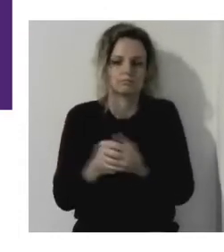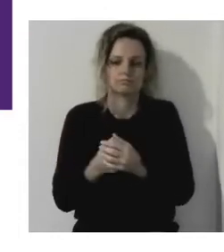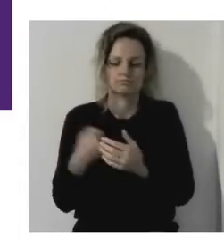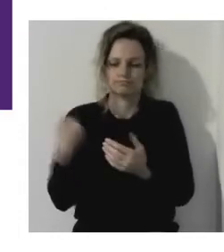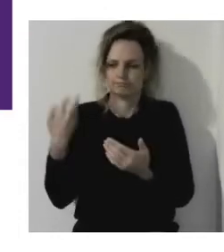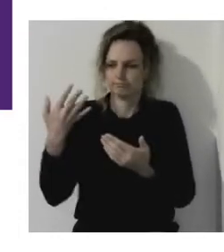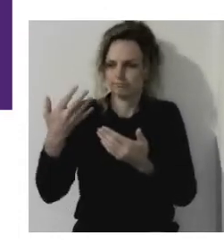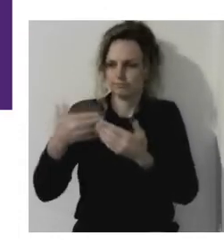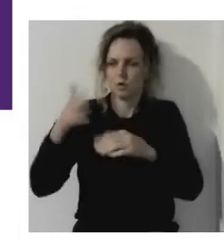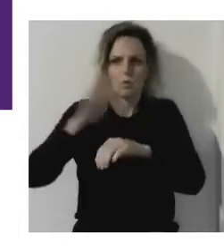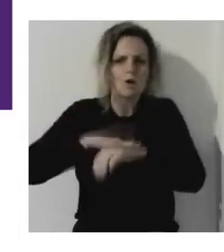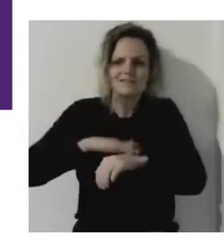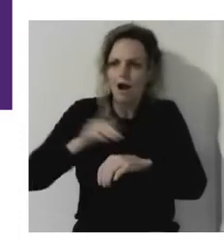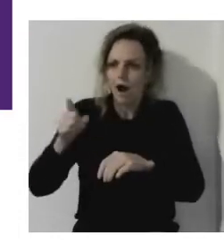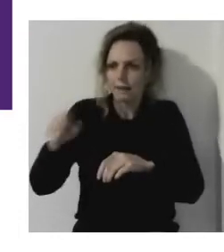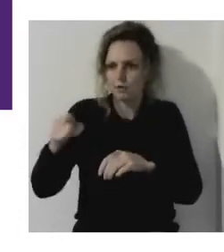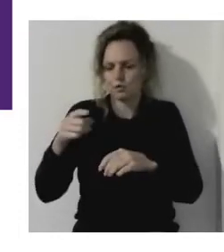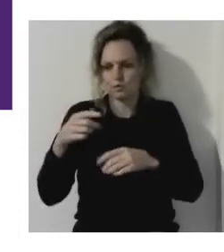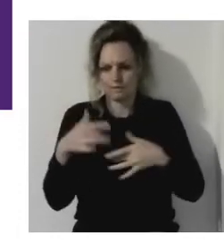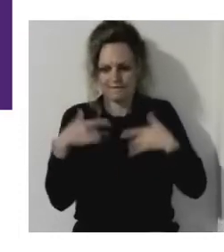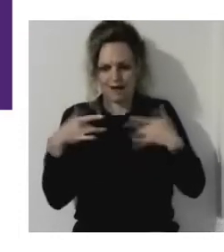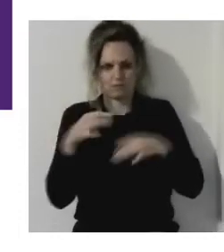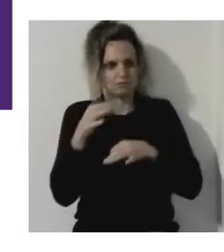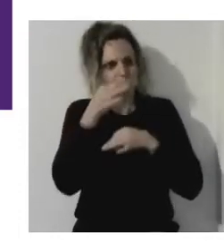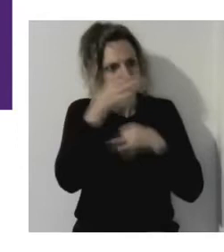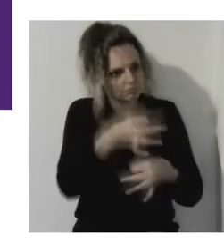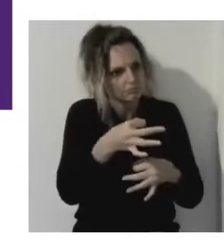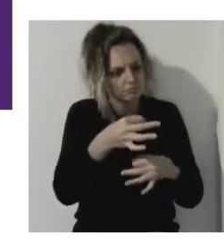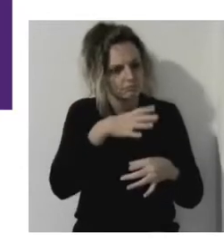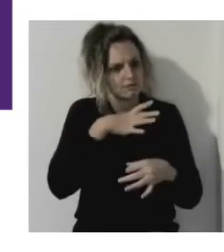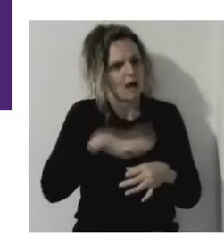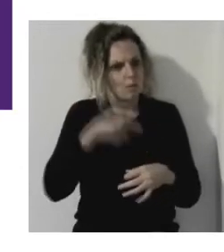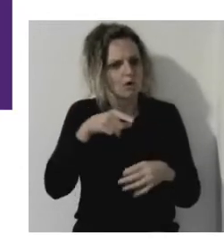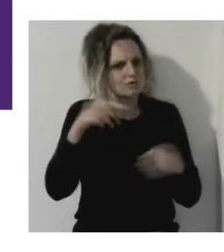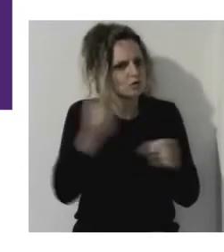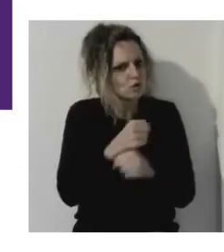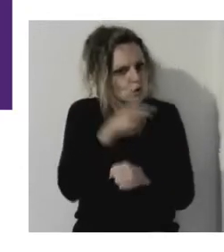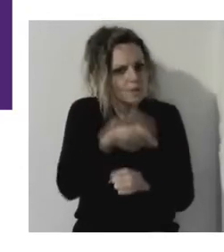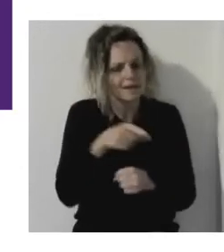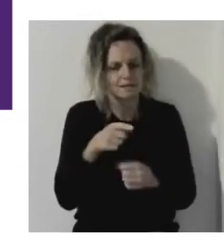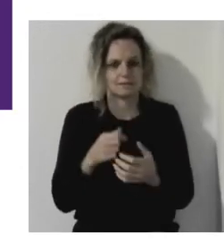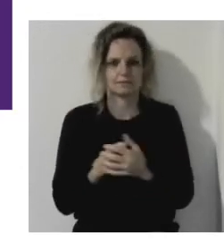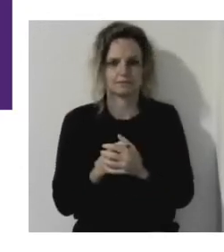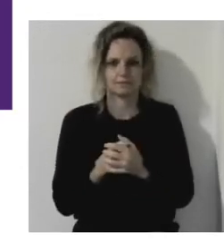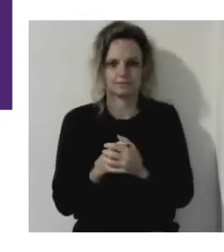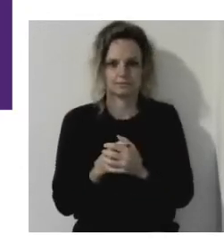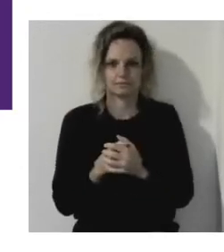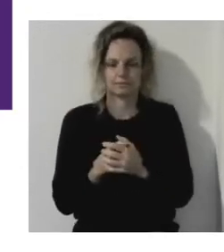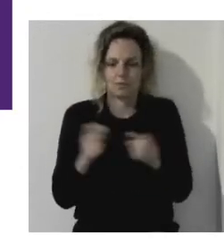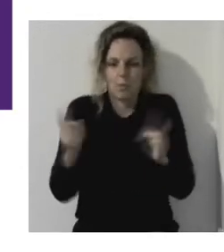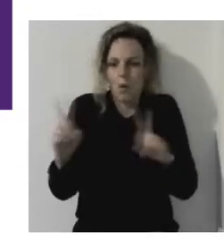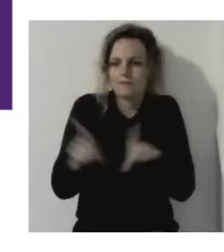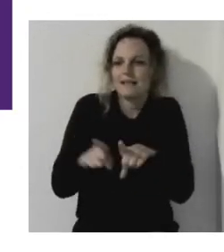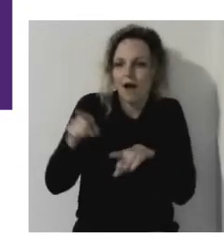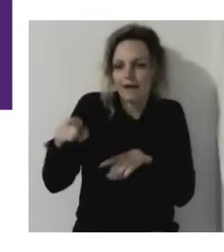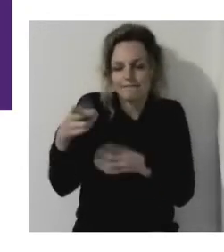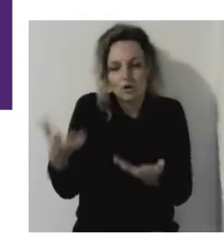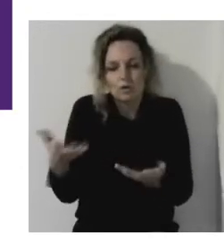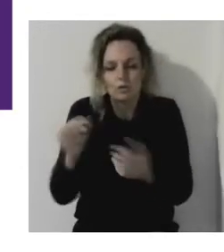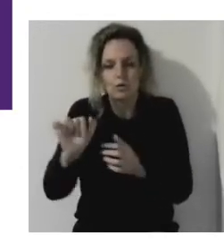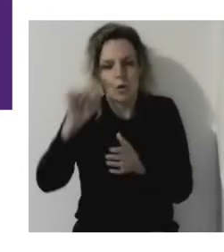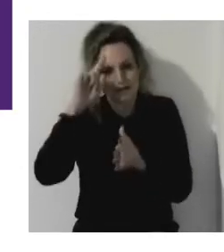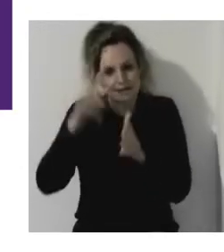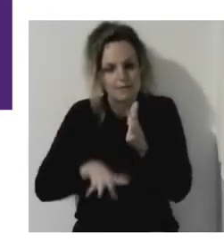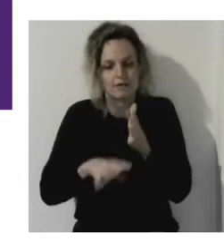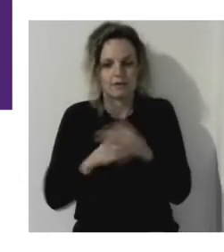attracted you, when you were hooked into it, when it kind of consciously called you? What was that like? Yeah. I mean, I've